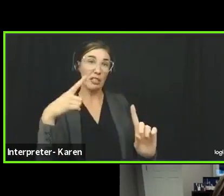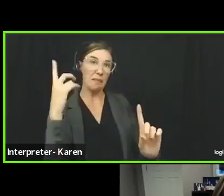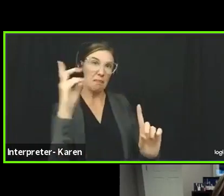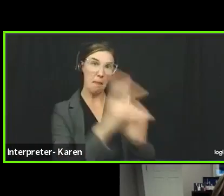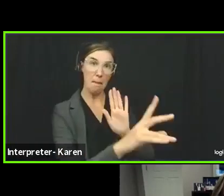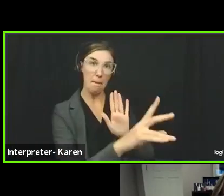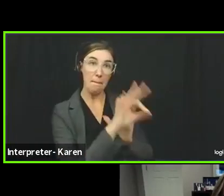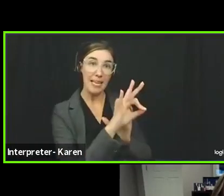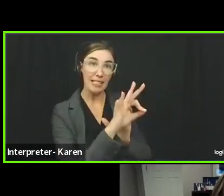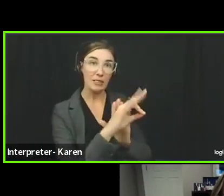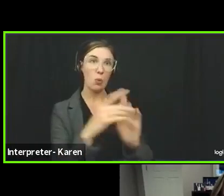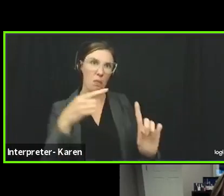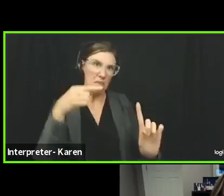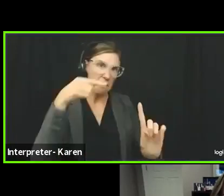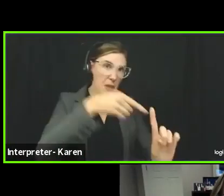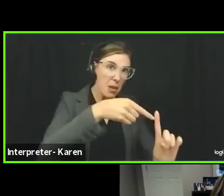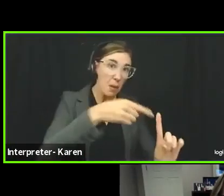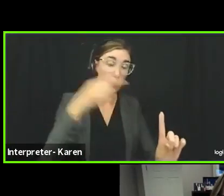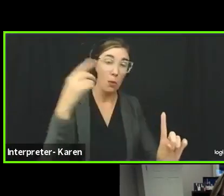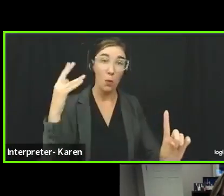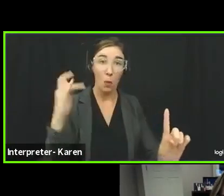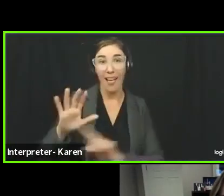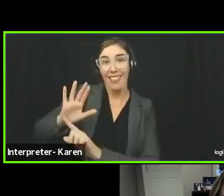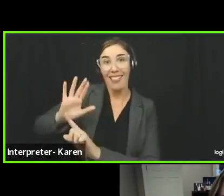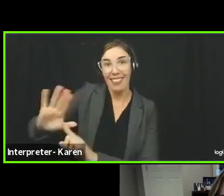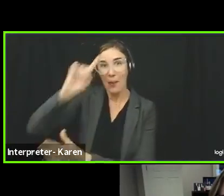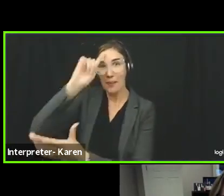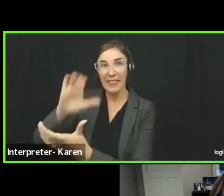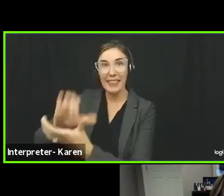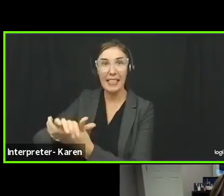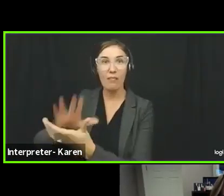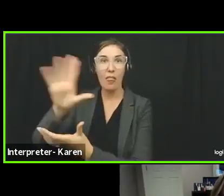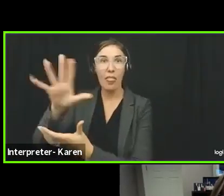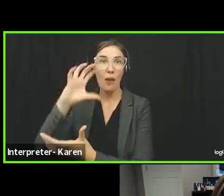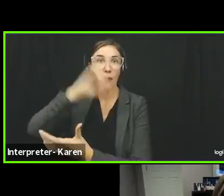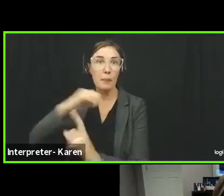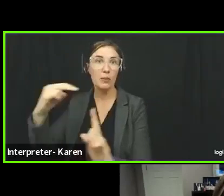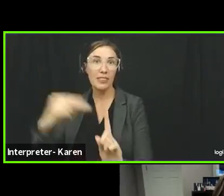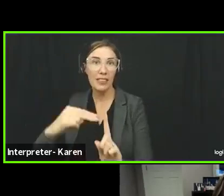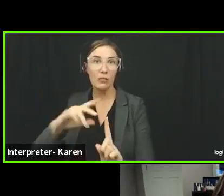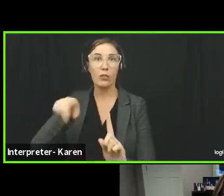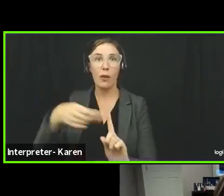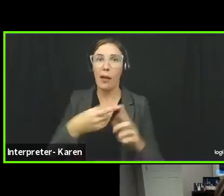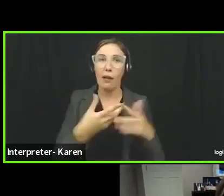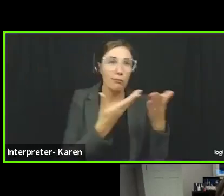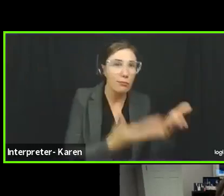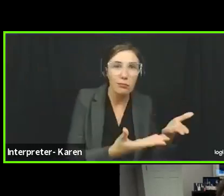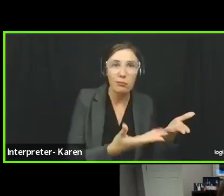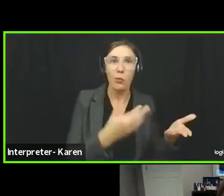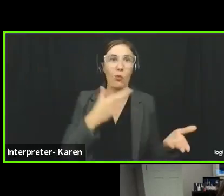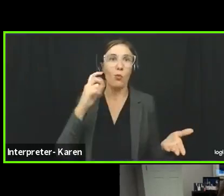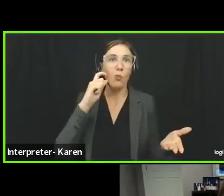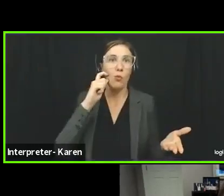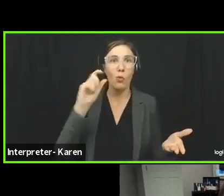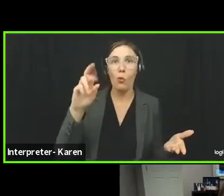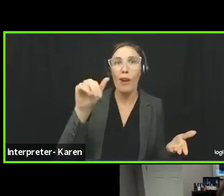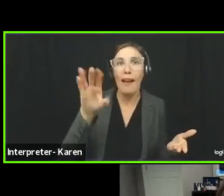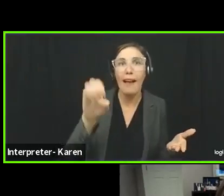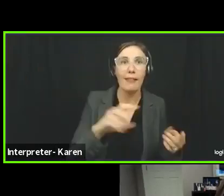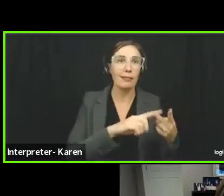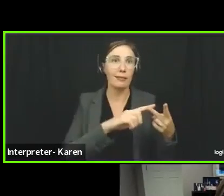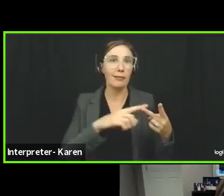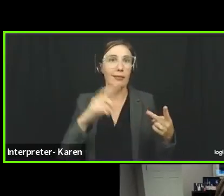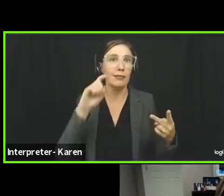committed the act because of a belief or perception about someone's race, gender, religion, something in a protected